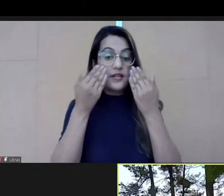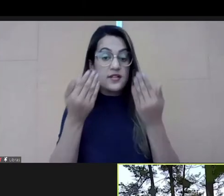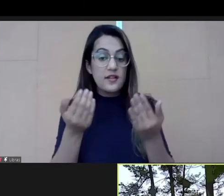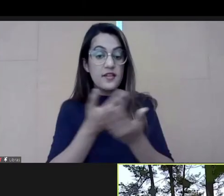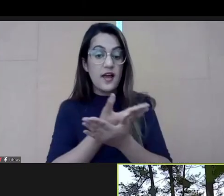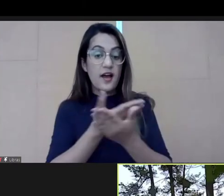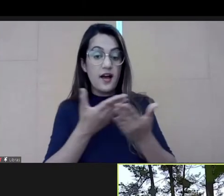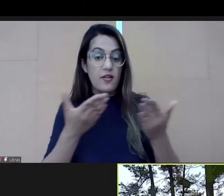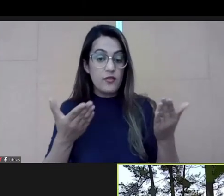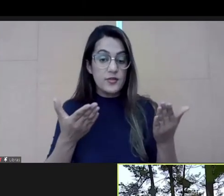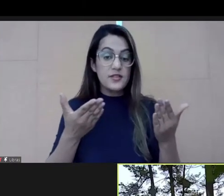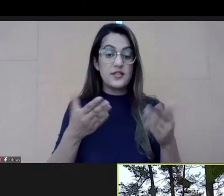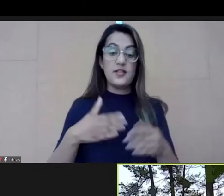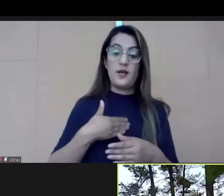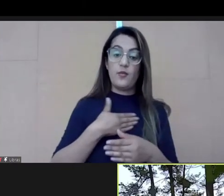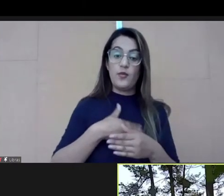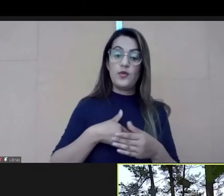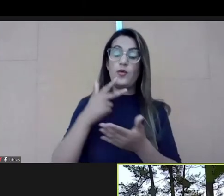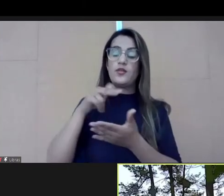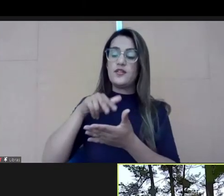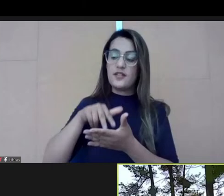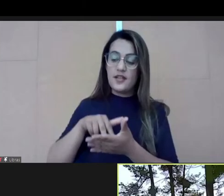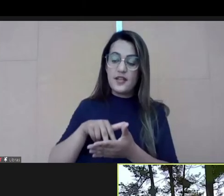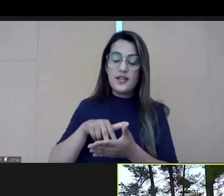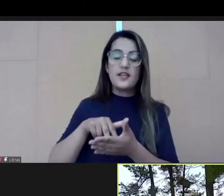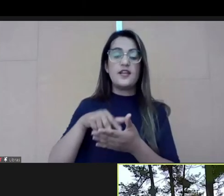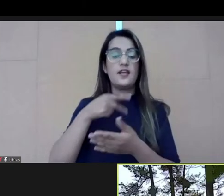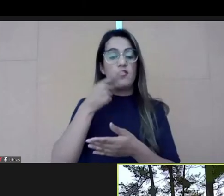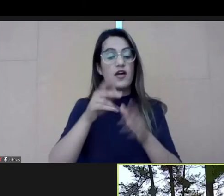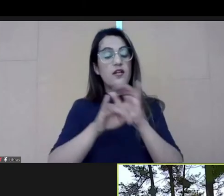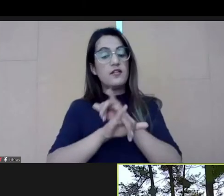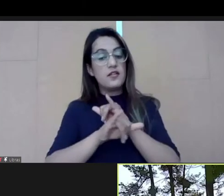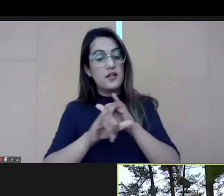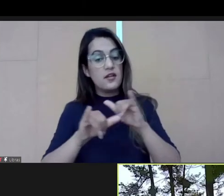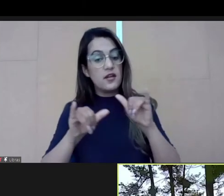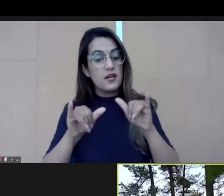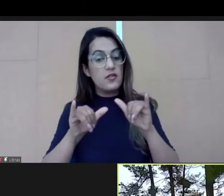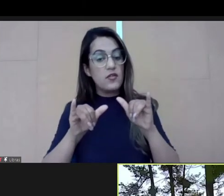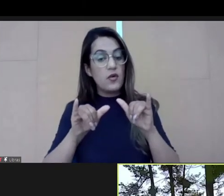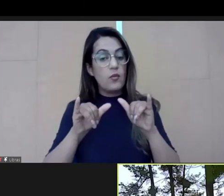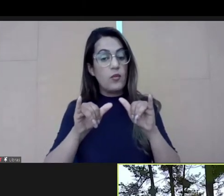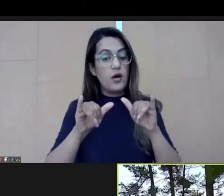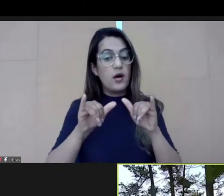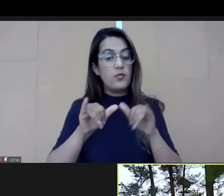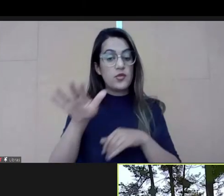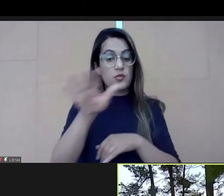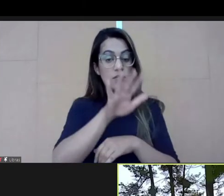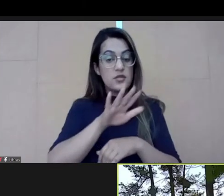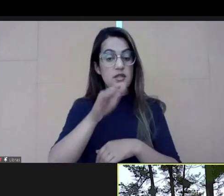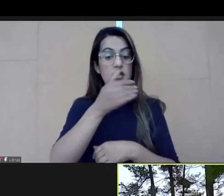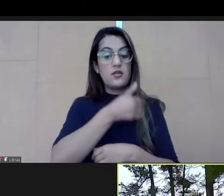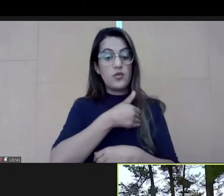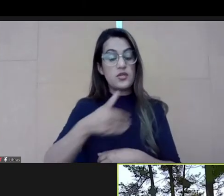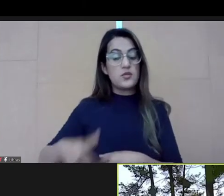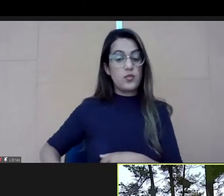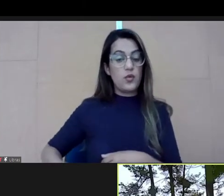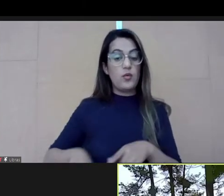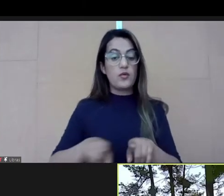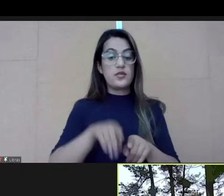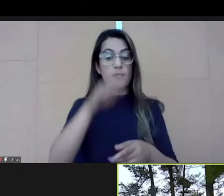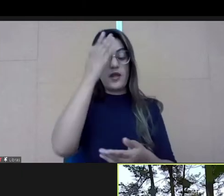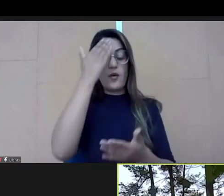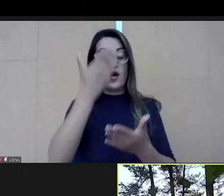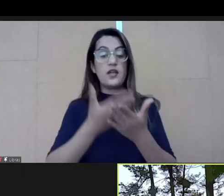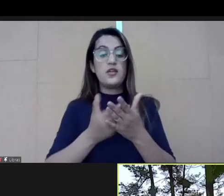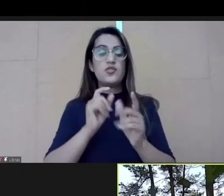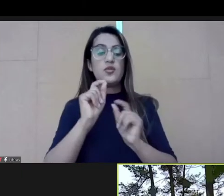to talk with public sector leaders. I personally believe that leadership matters, and government really matters, and